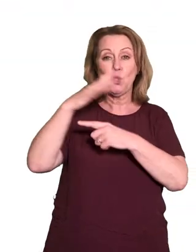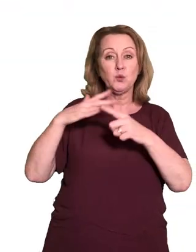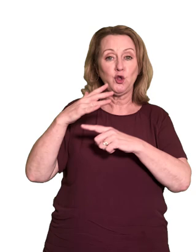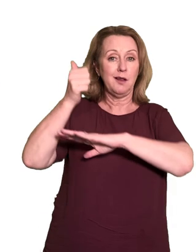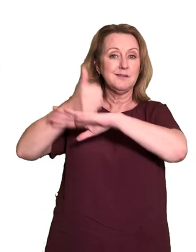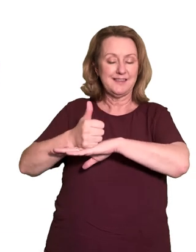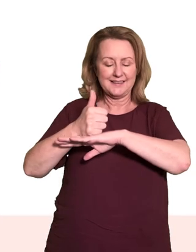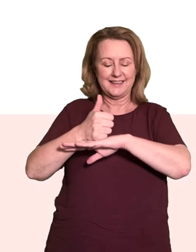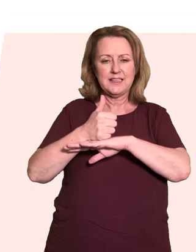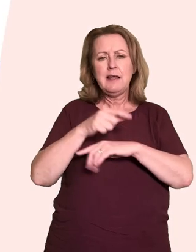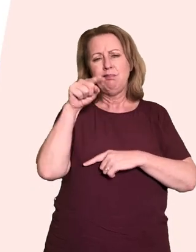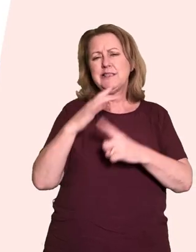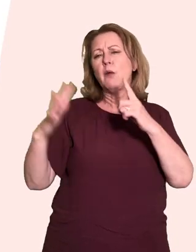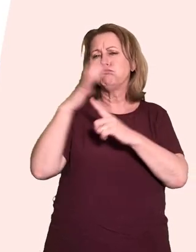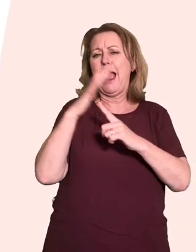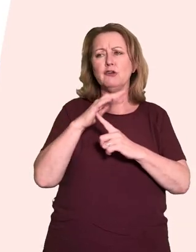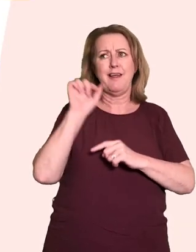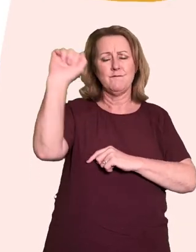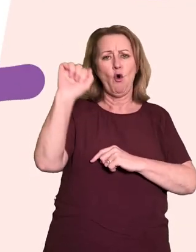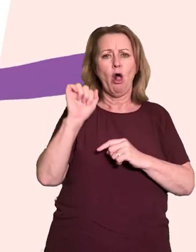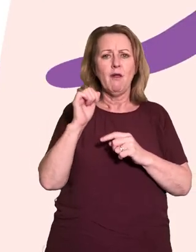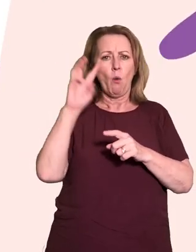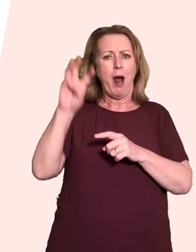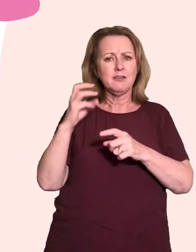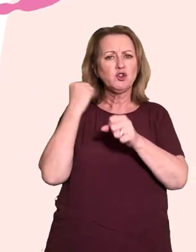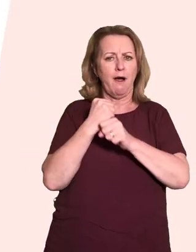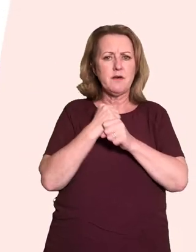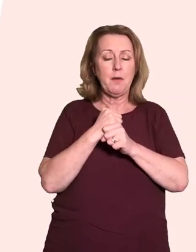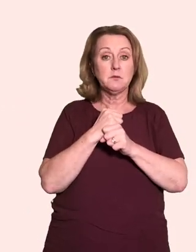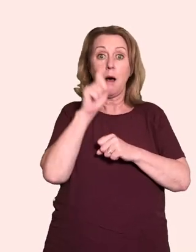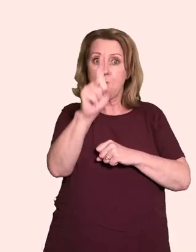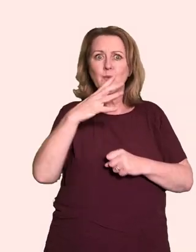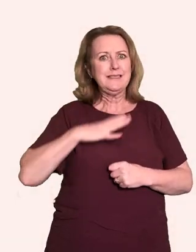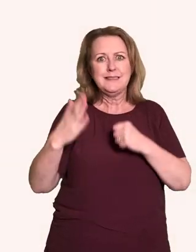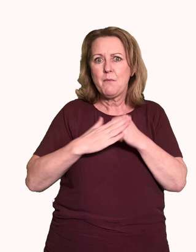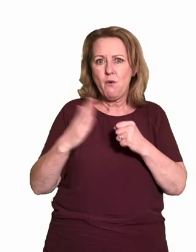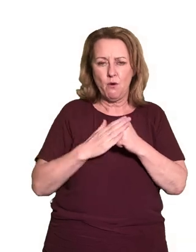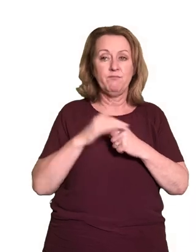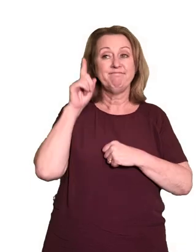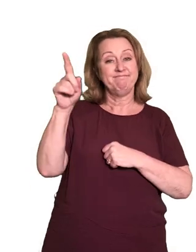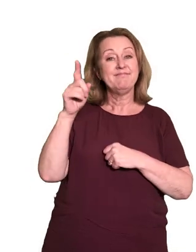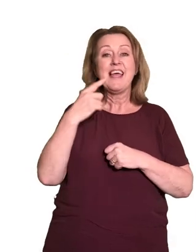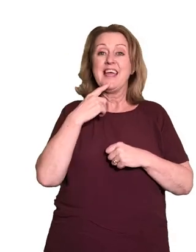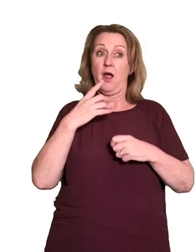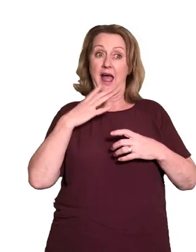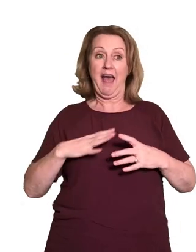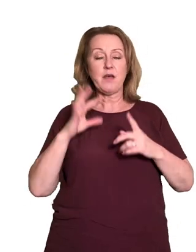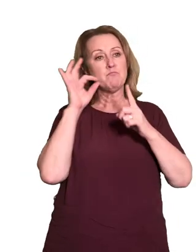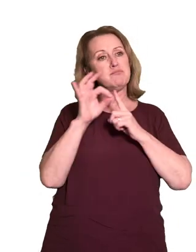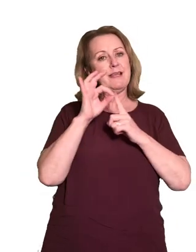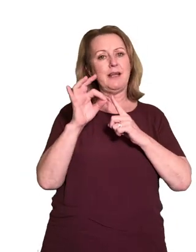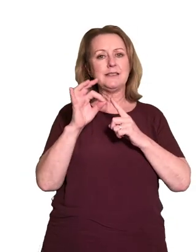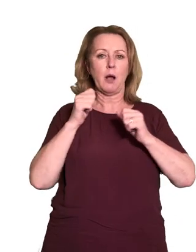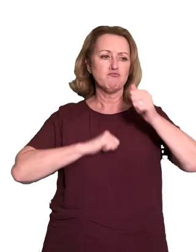period poverty remains a priority of the Welsh Government, but it is time to go further. The Government has pledged a period proud